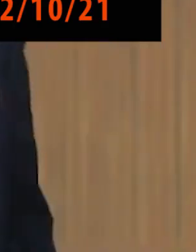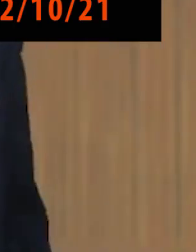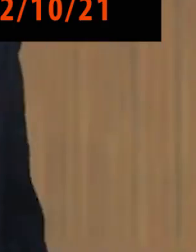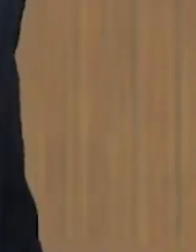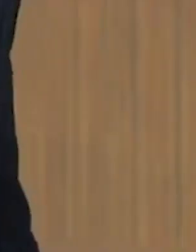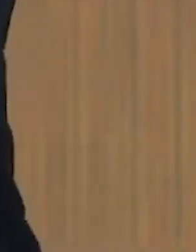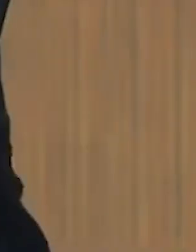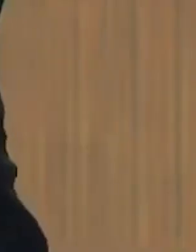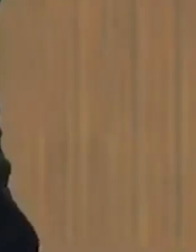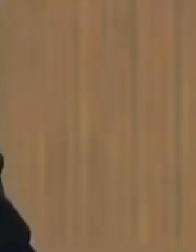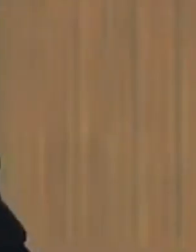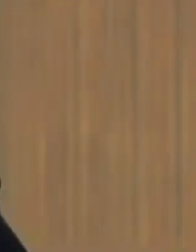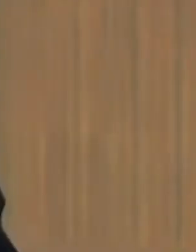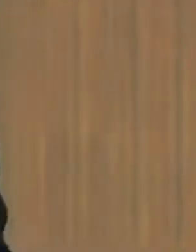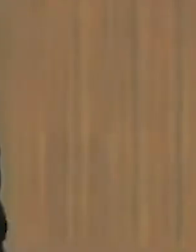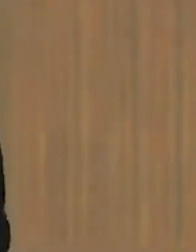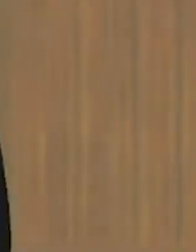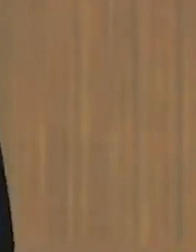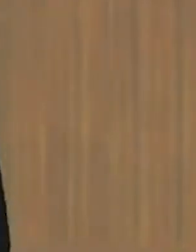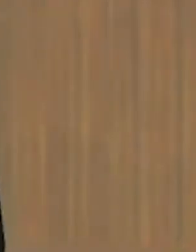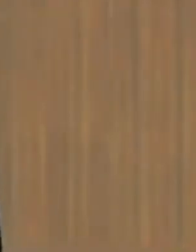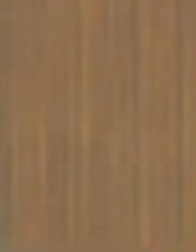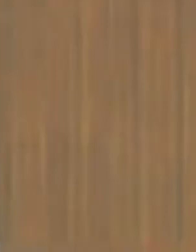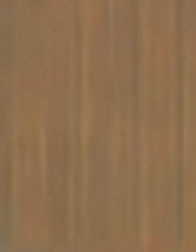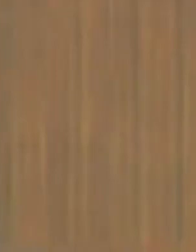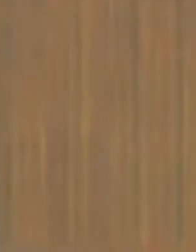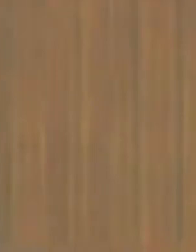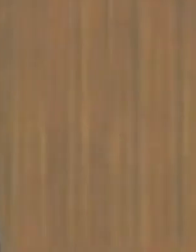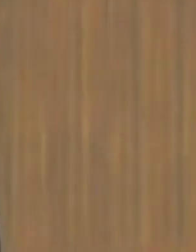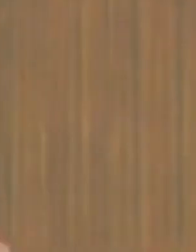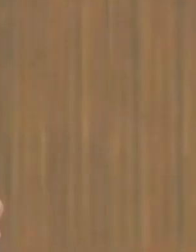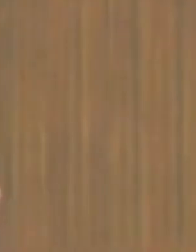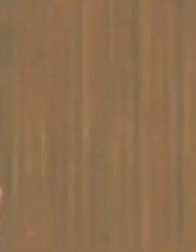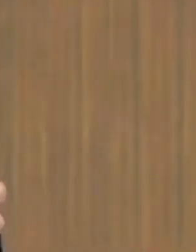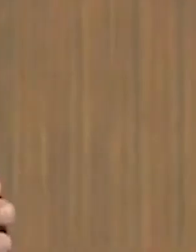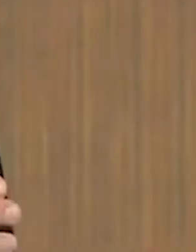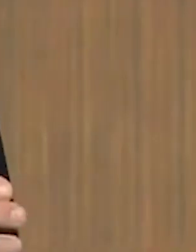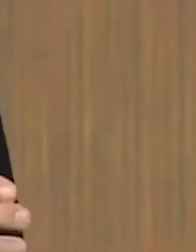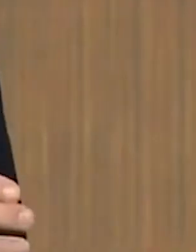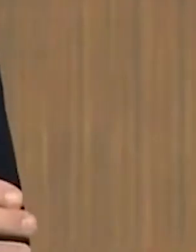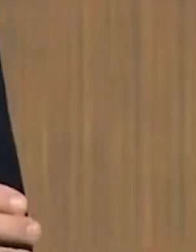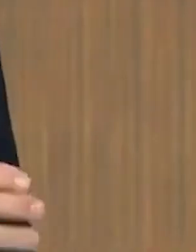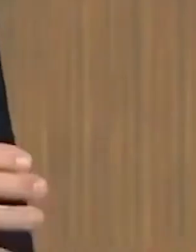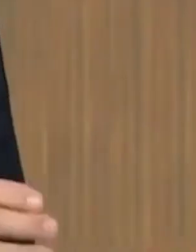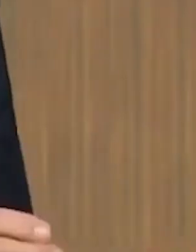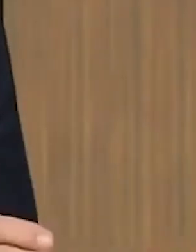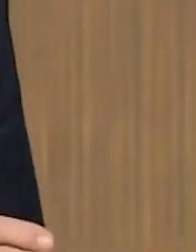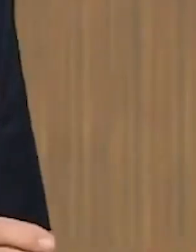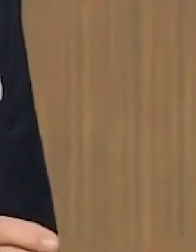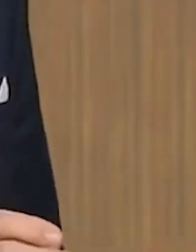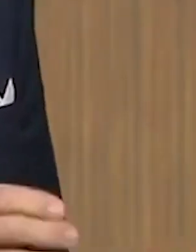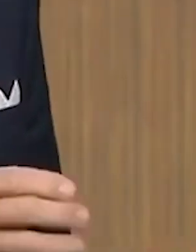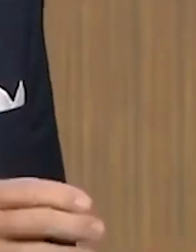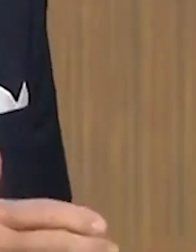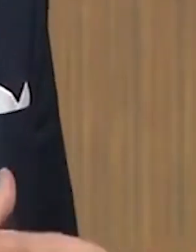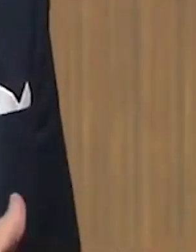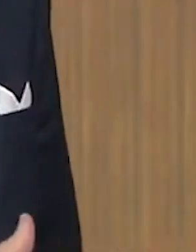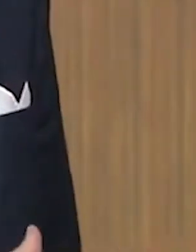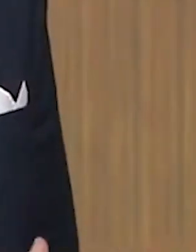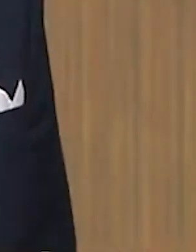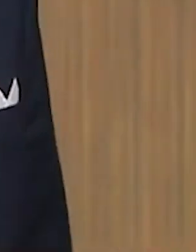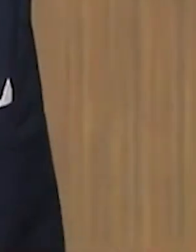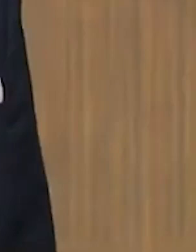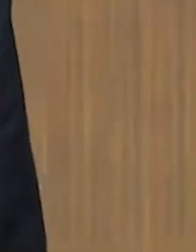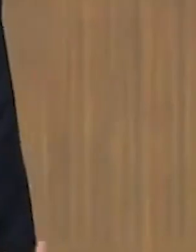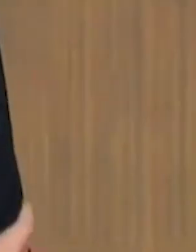families. When you walk in the grocery store and you're paying more for whatever you're purchasing, it matters. It matters to